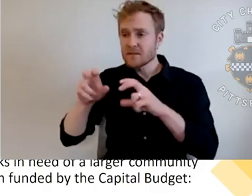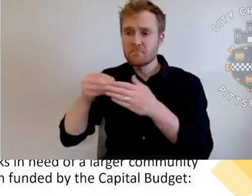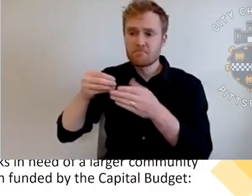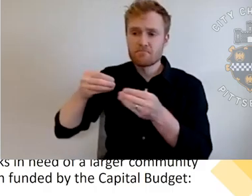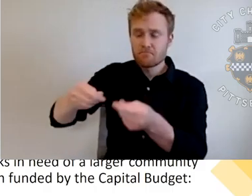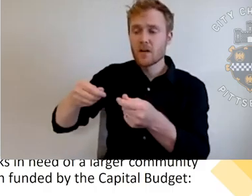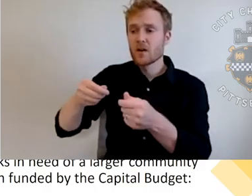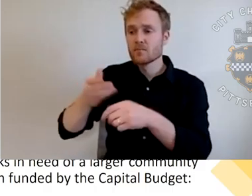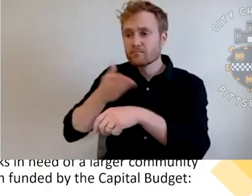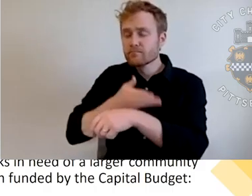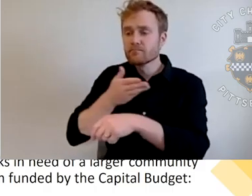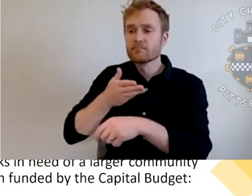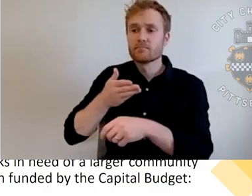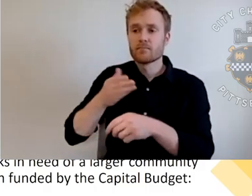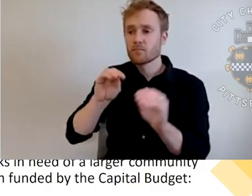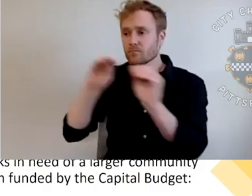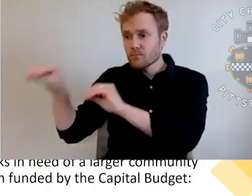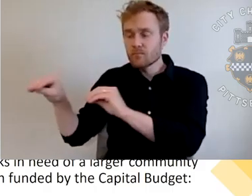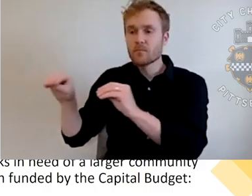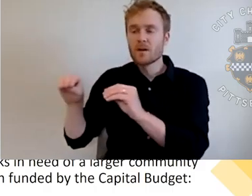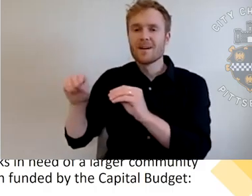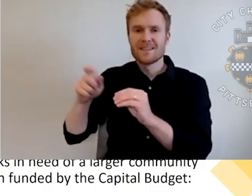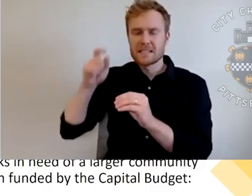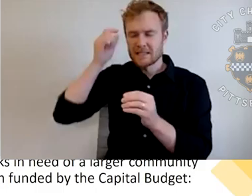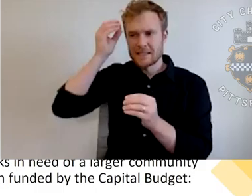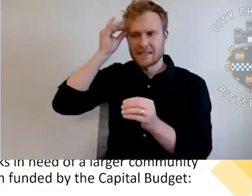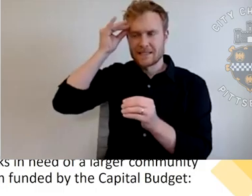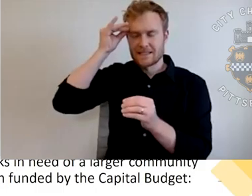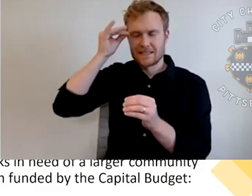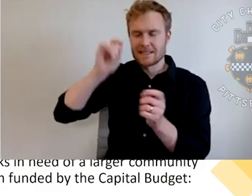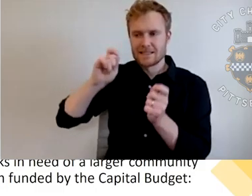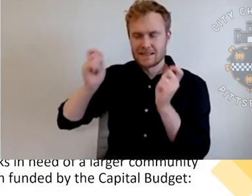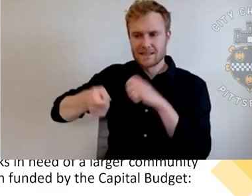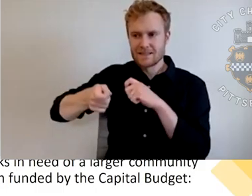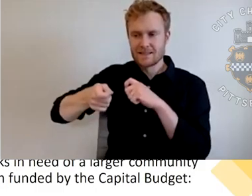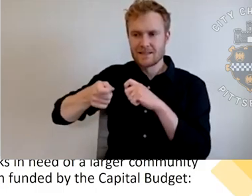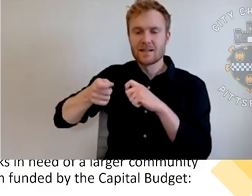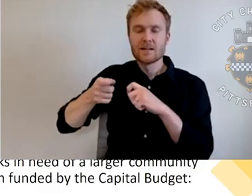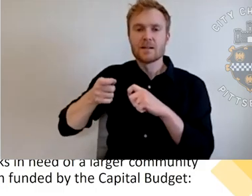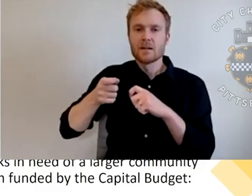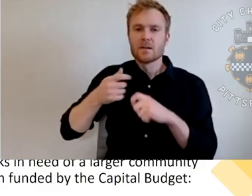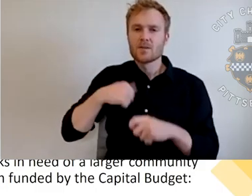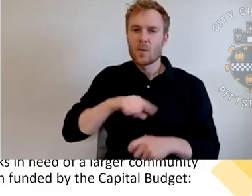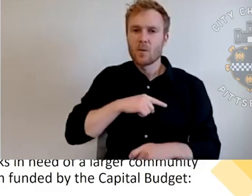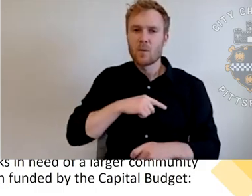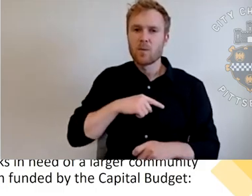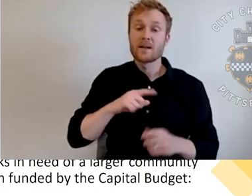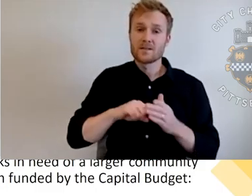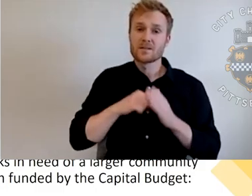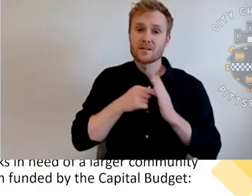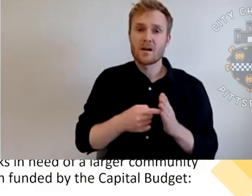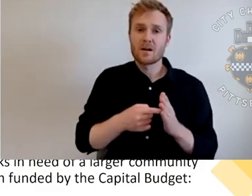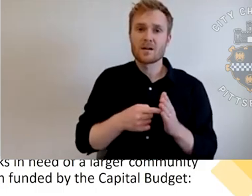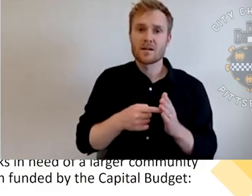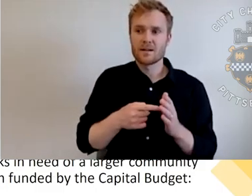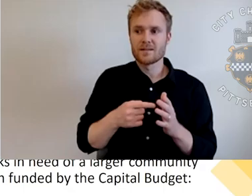uh, sort of needed to be rethought. And so, um, we have started to do and have a lot